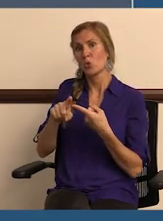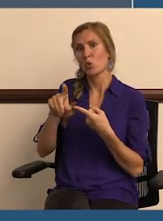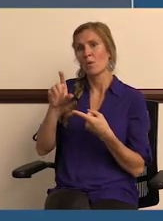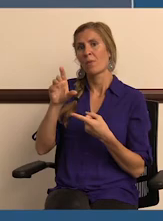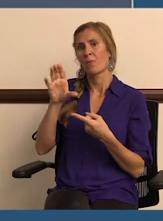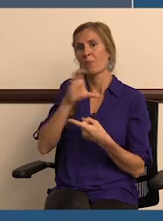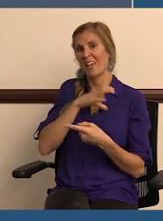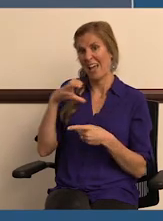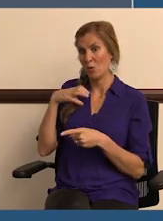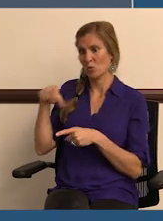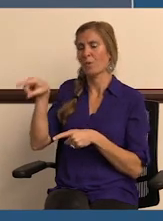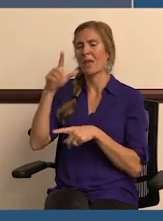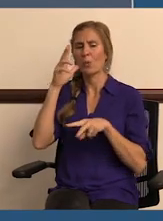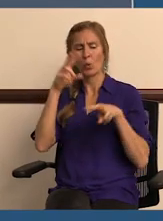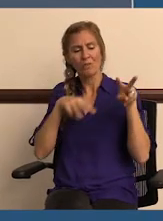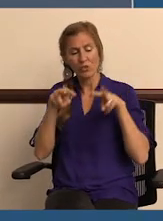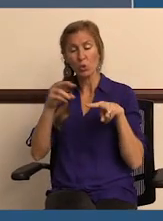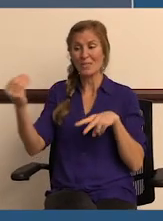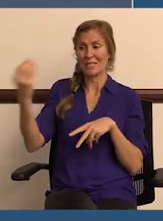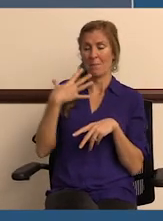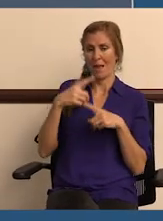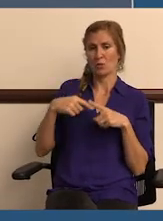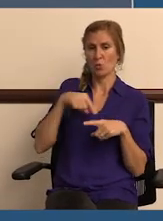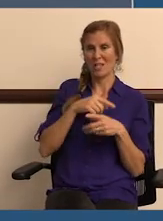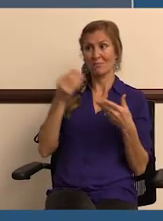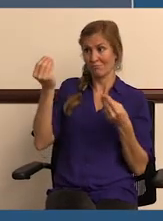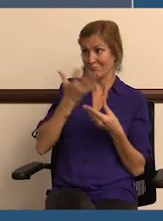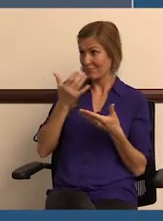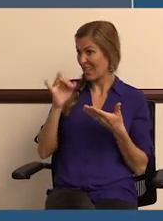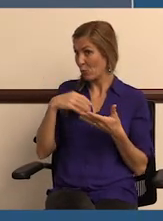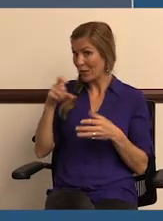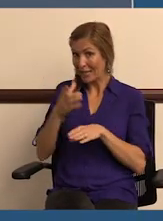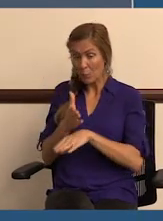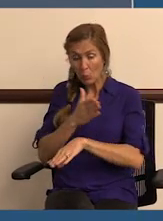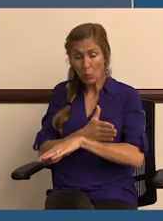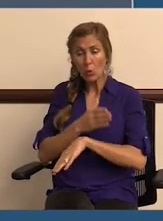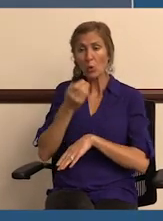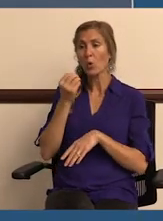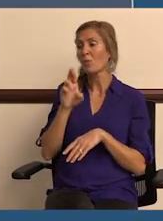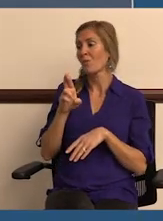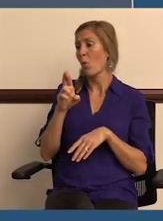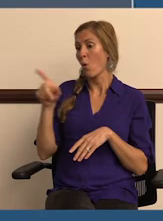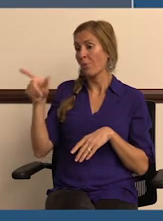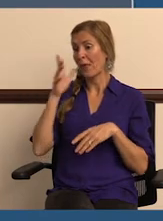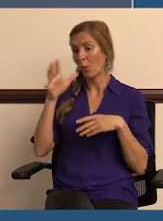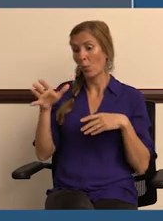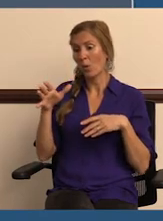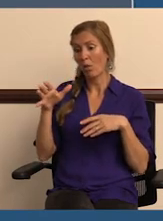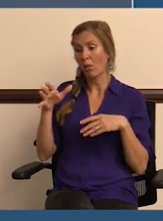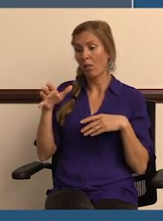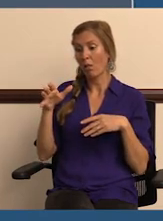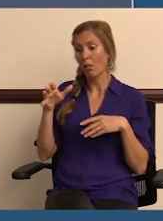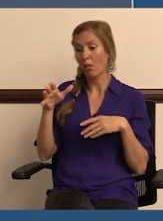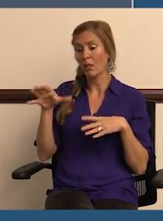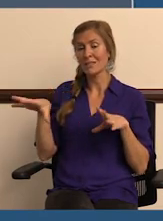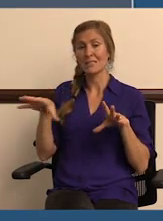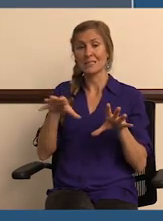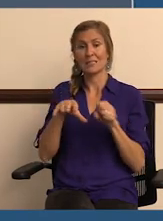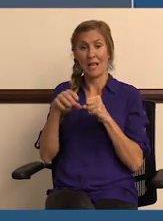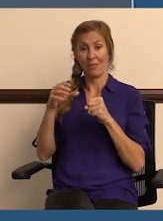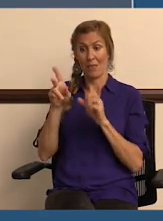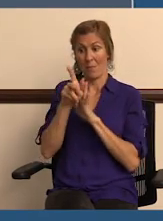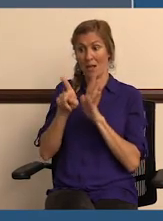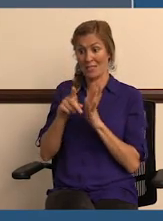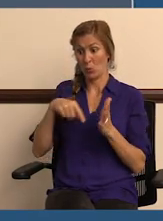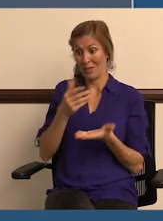policy to the council and they'll review it and they'll send it back to us letting us know if we need to make an improvement or if they'll take the